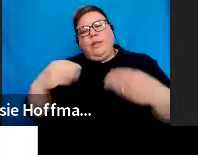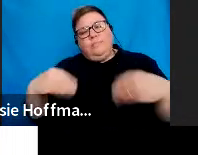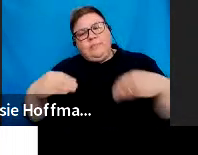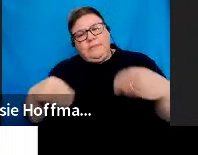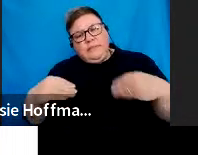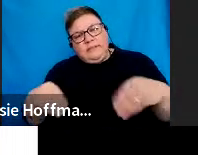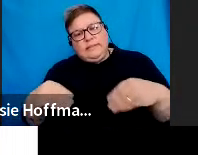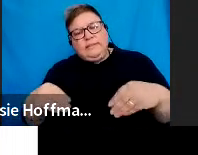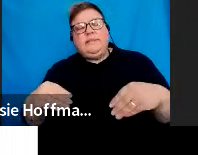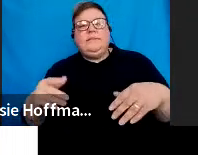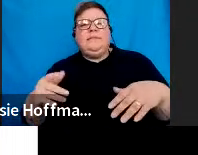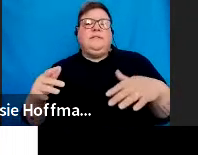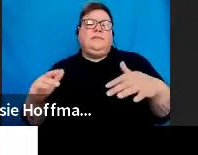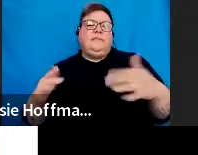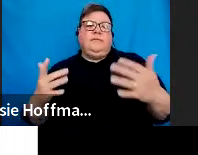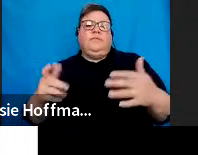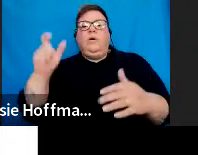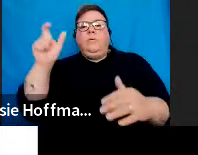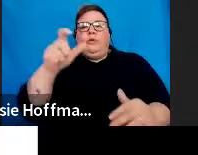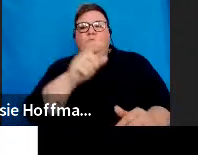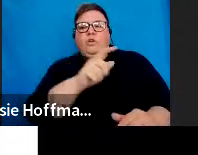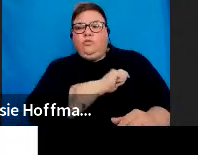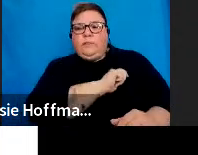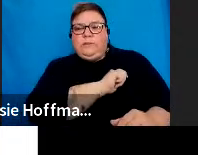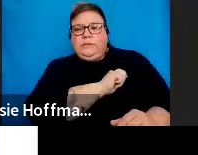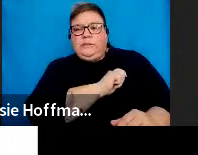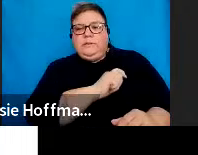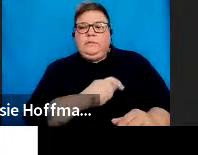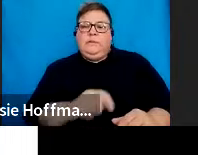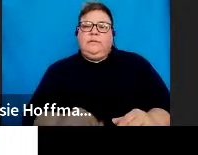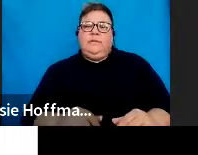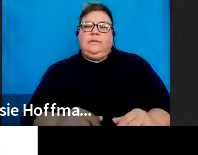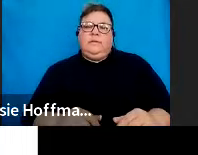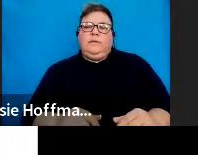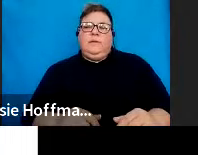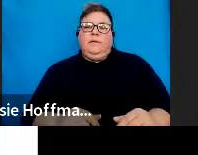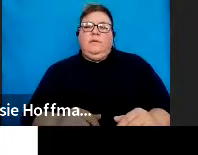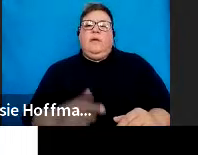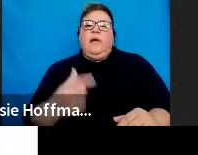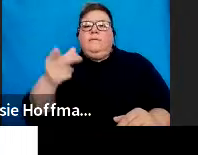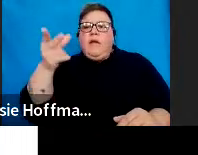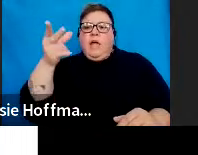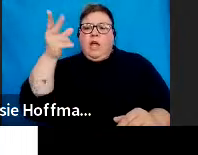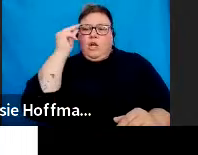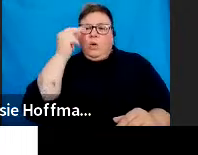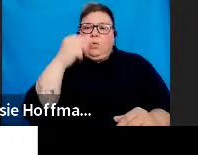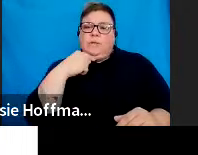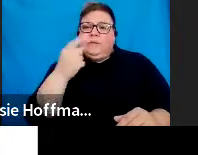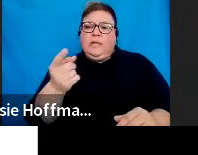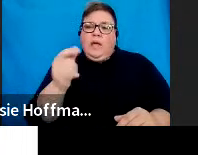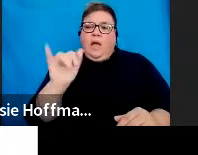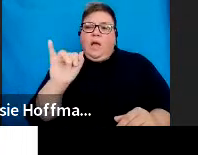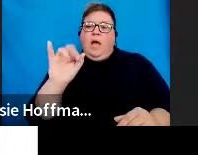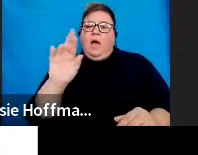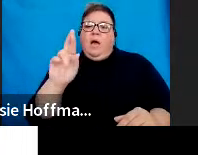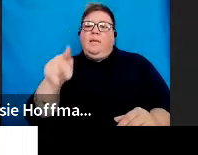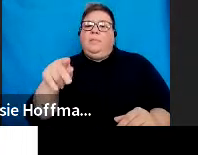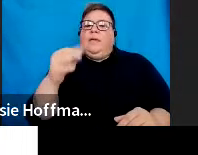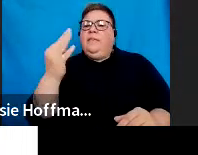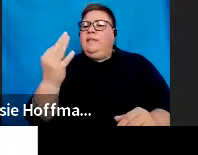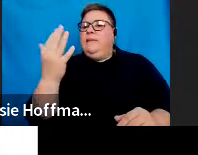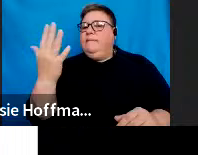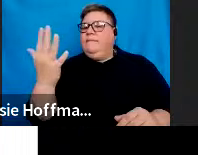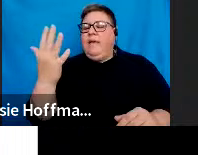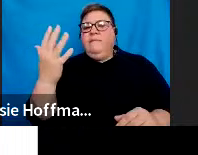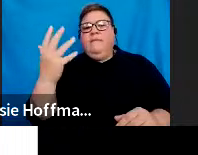our personal service trusts. There is a note that says, the IRP3B directive application